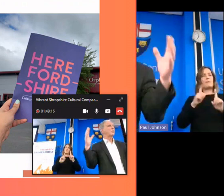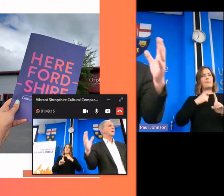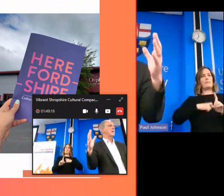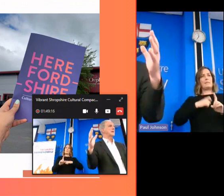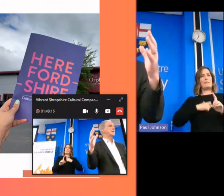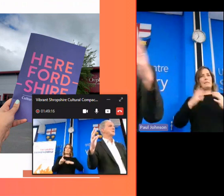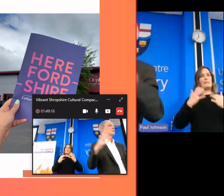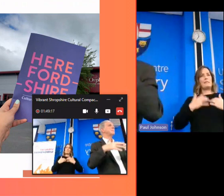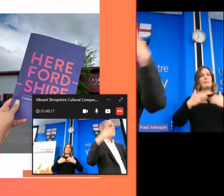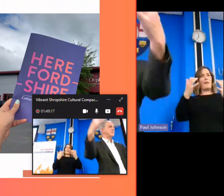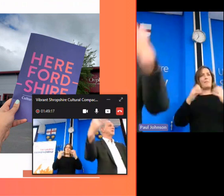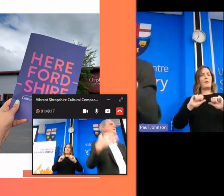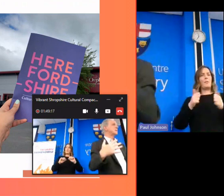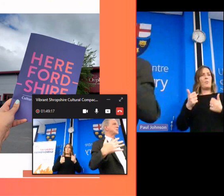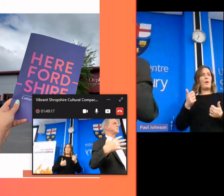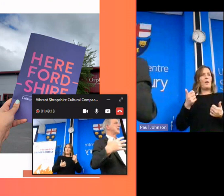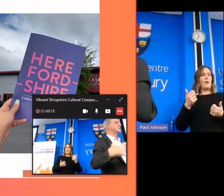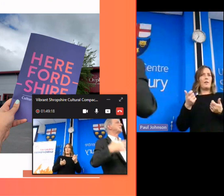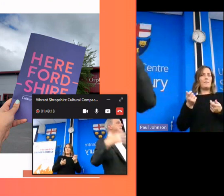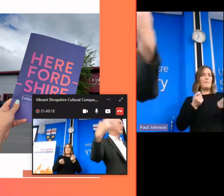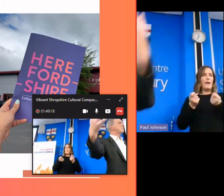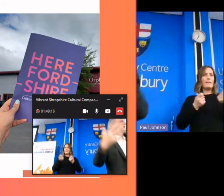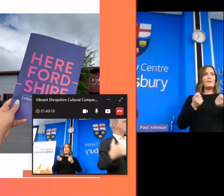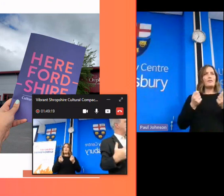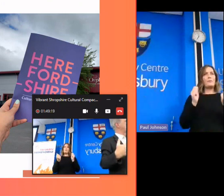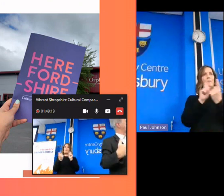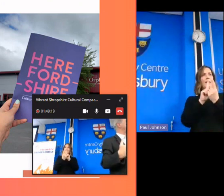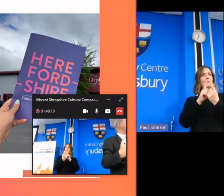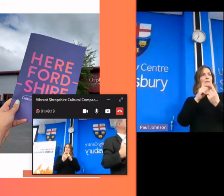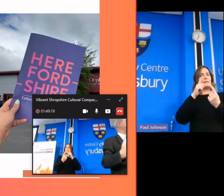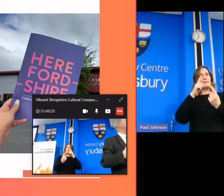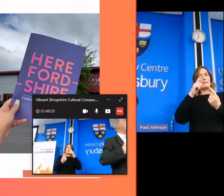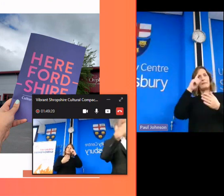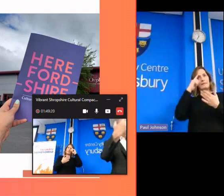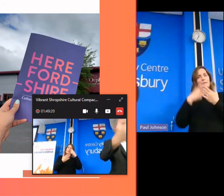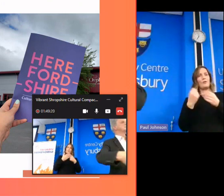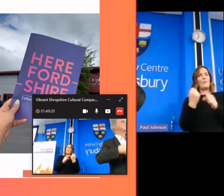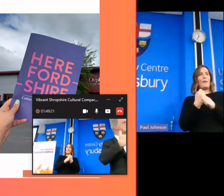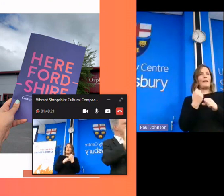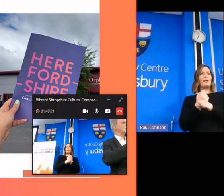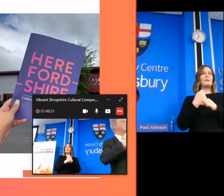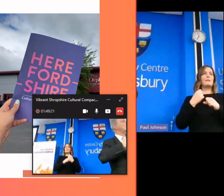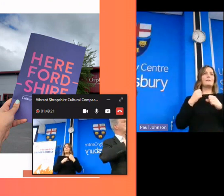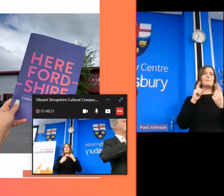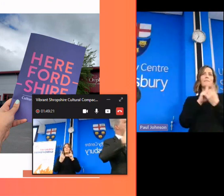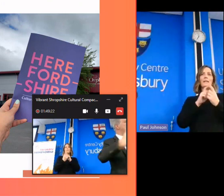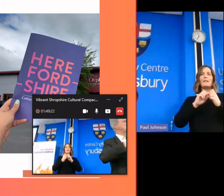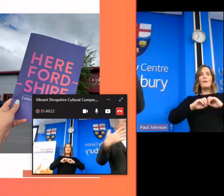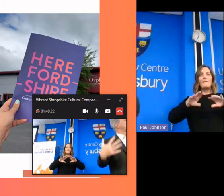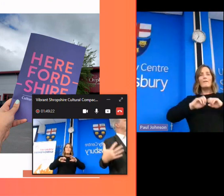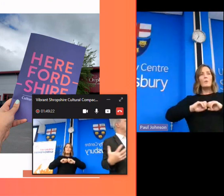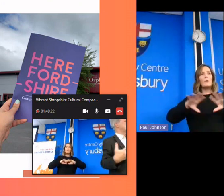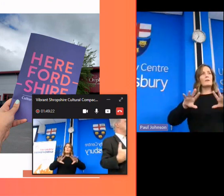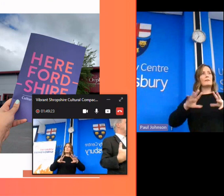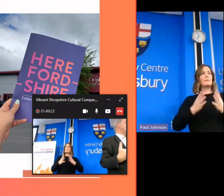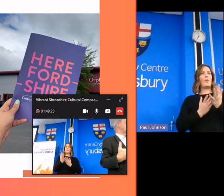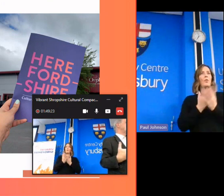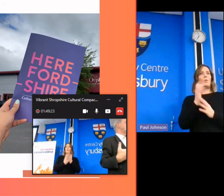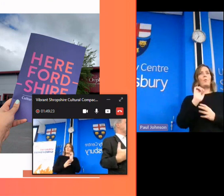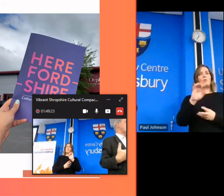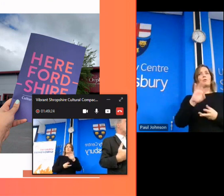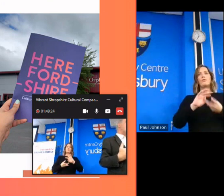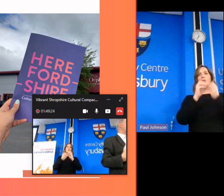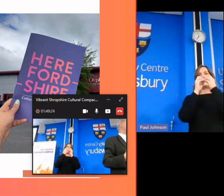we're well managed meet the decision makers meet the influencers and so but through your creative